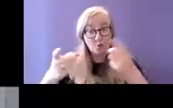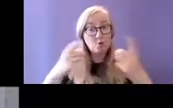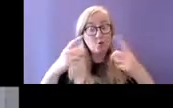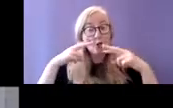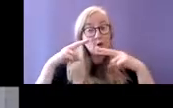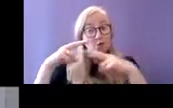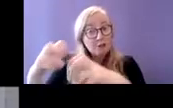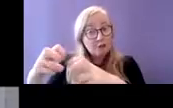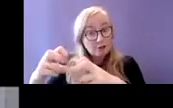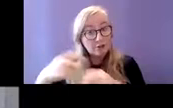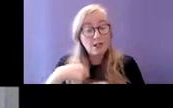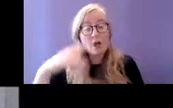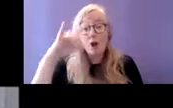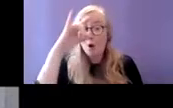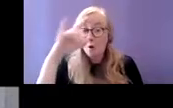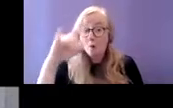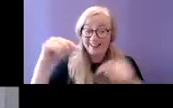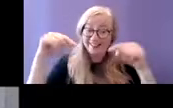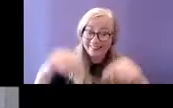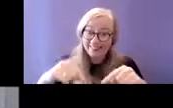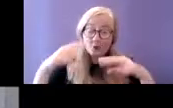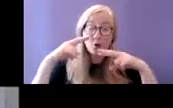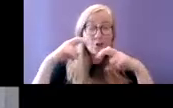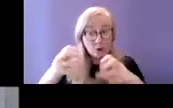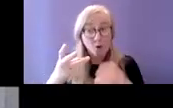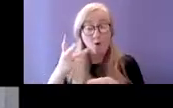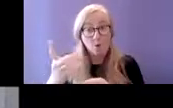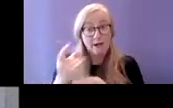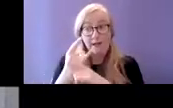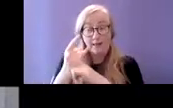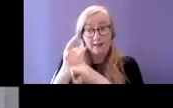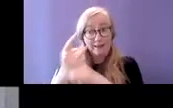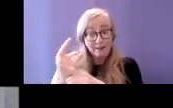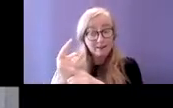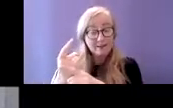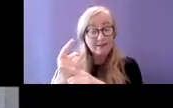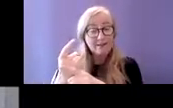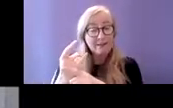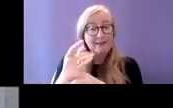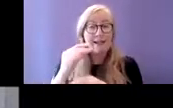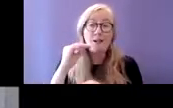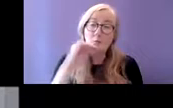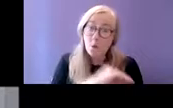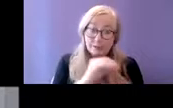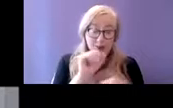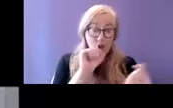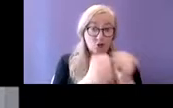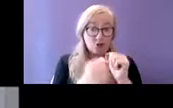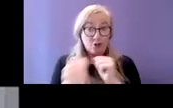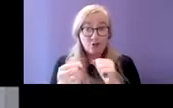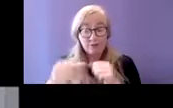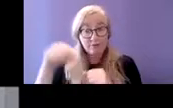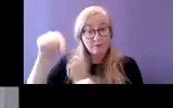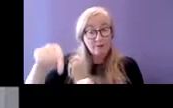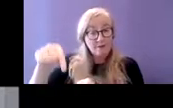really contributes to significant change within the sector and more effective service provision